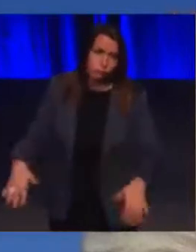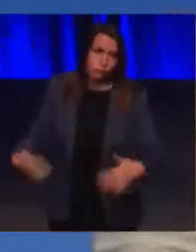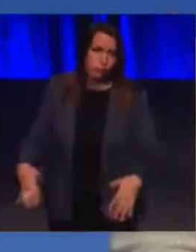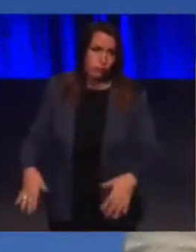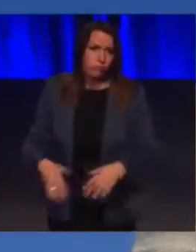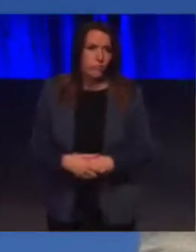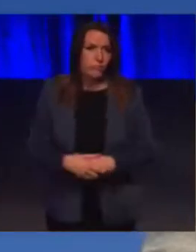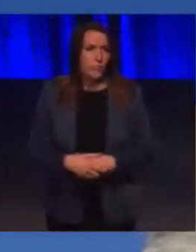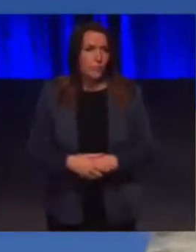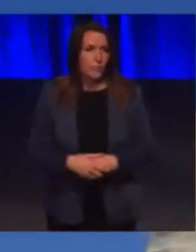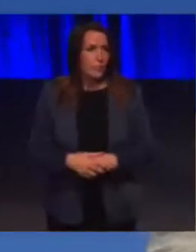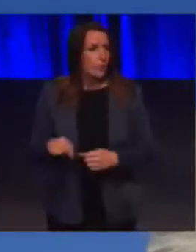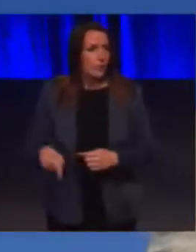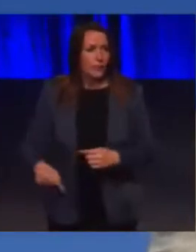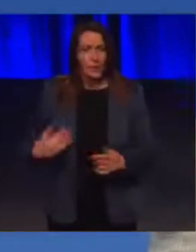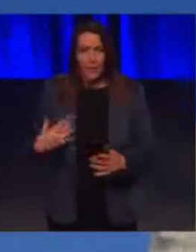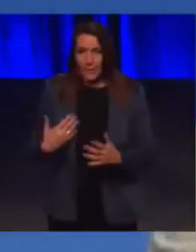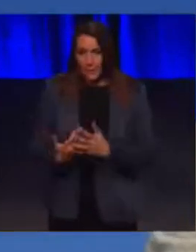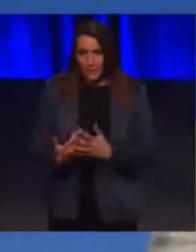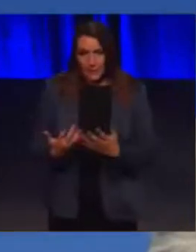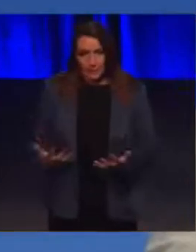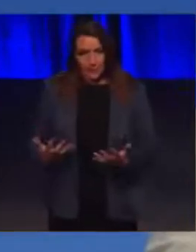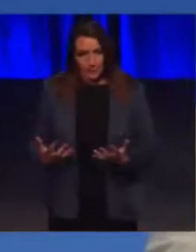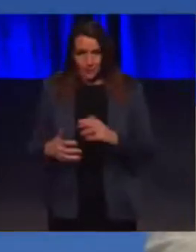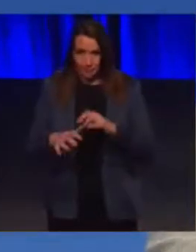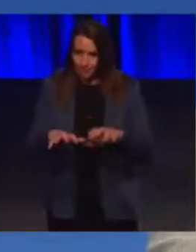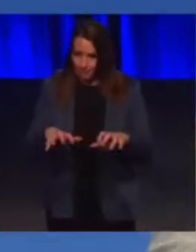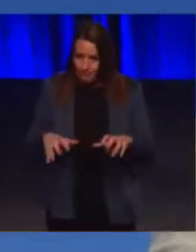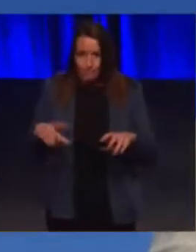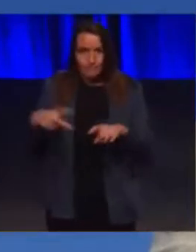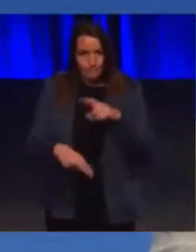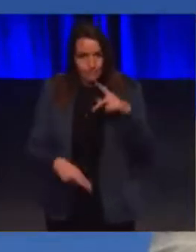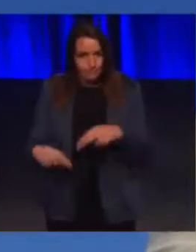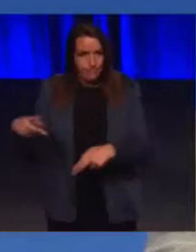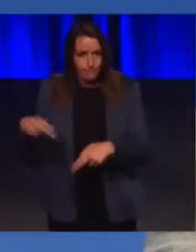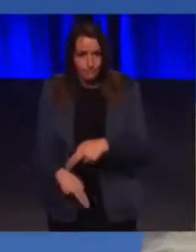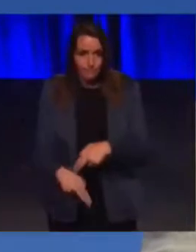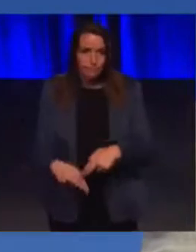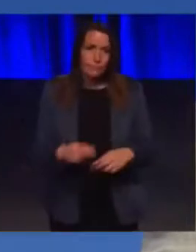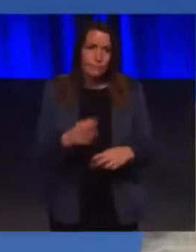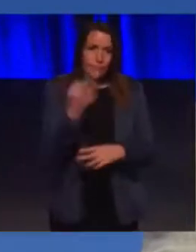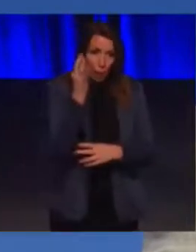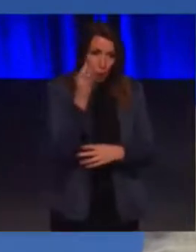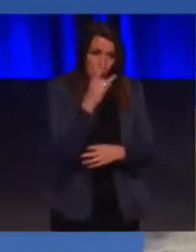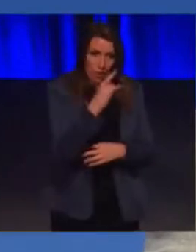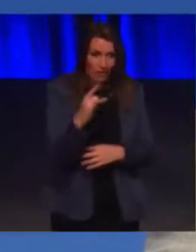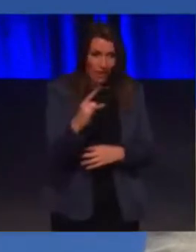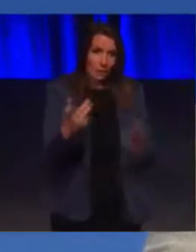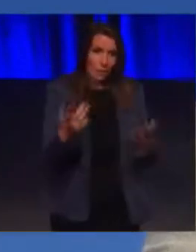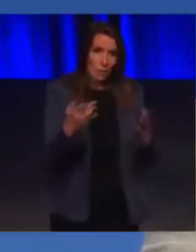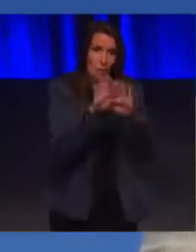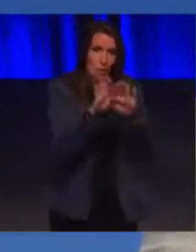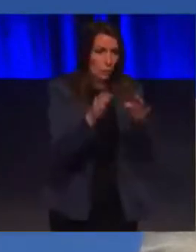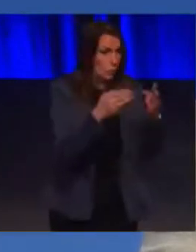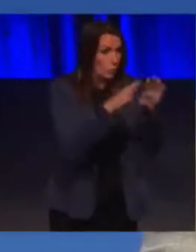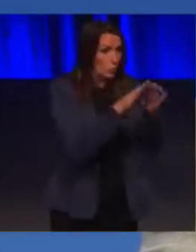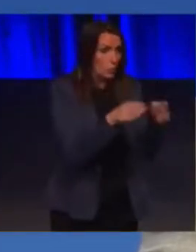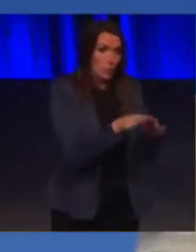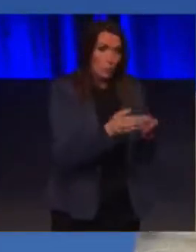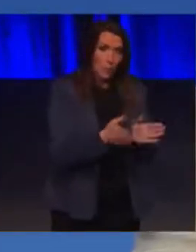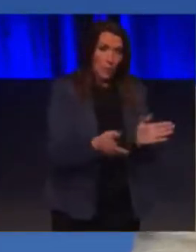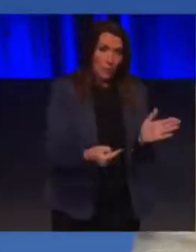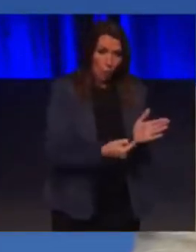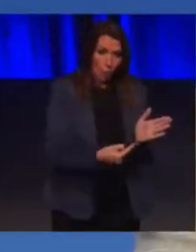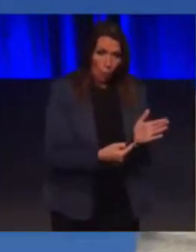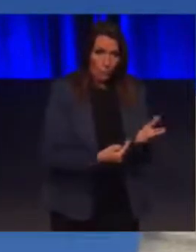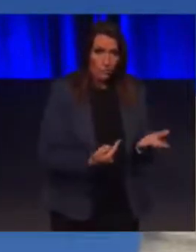ongoing age of Westminster austerity, councils in Highland are closing public toilets and facilities. We